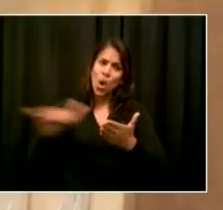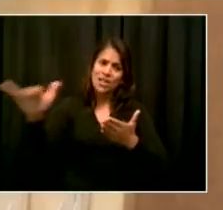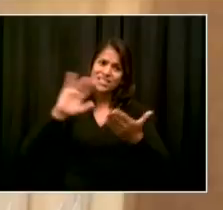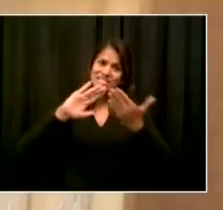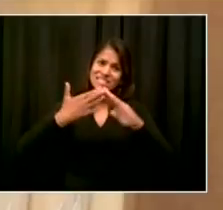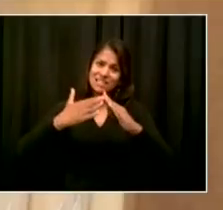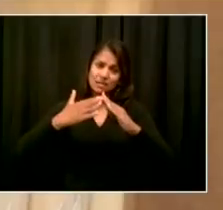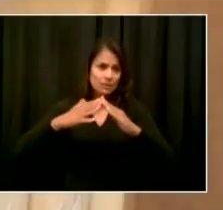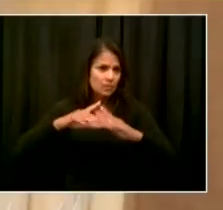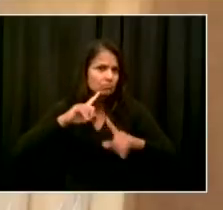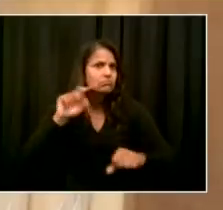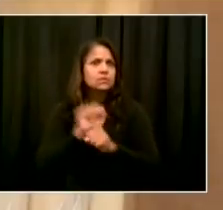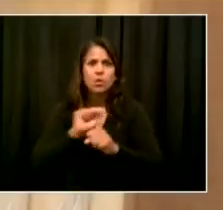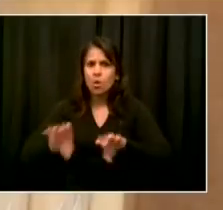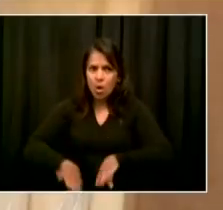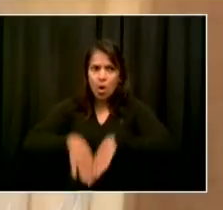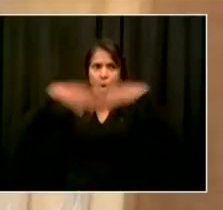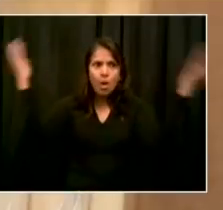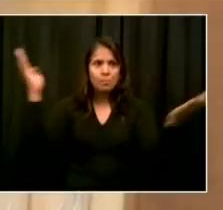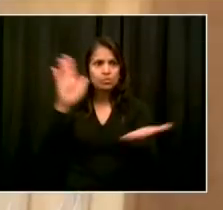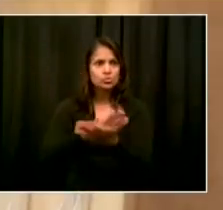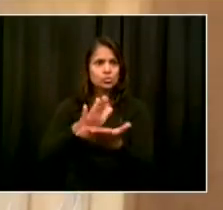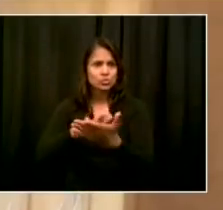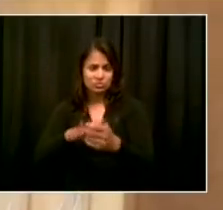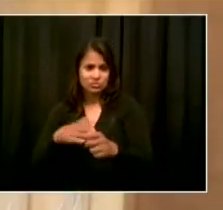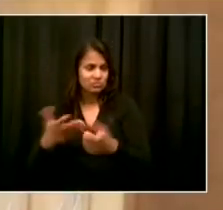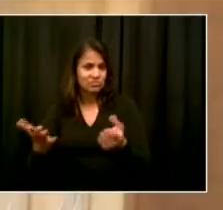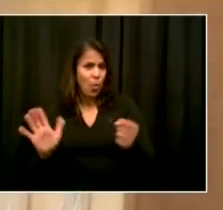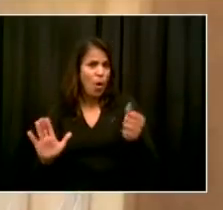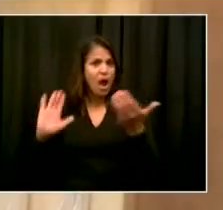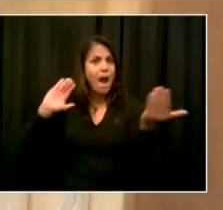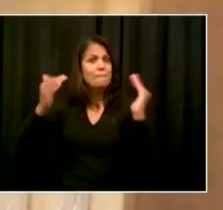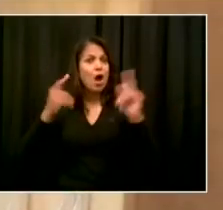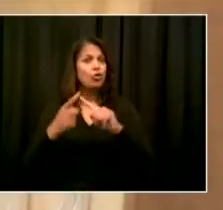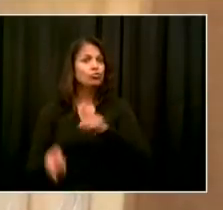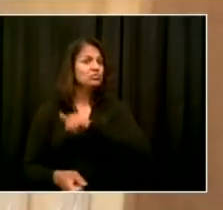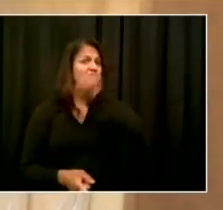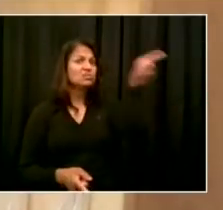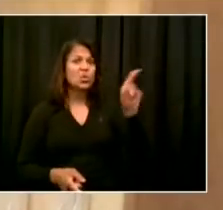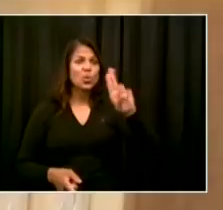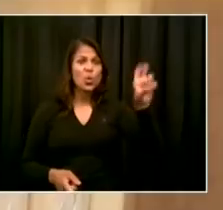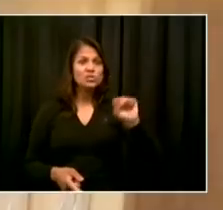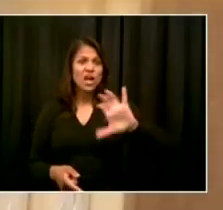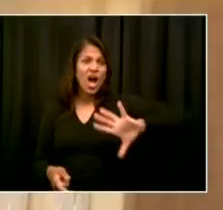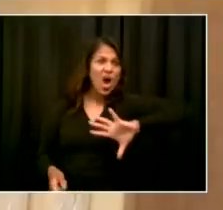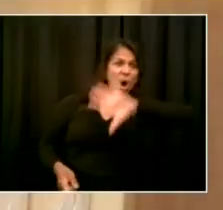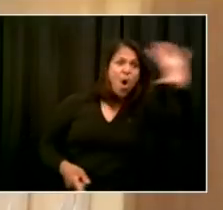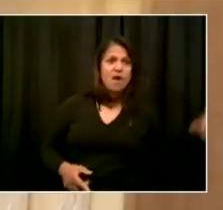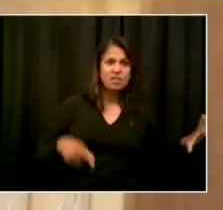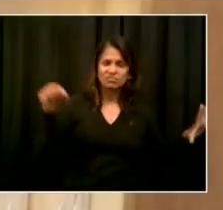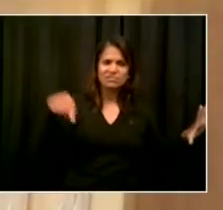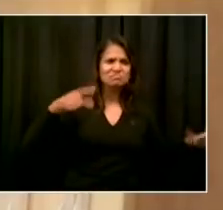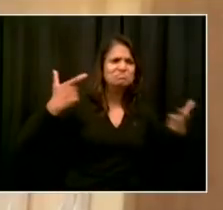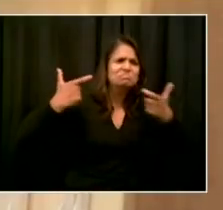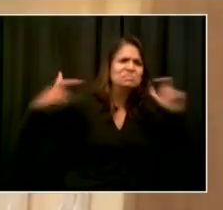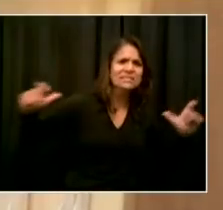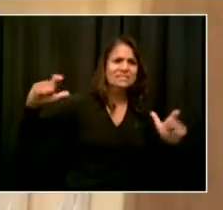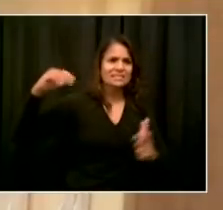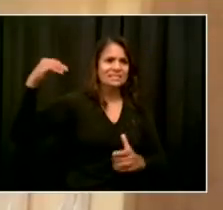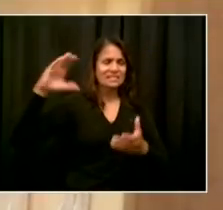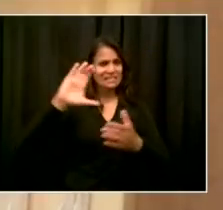that we can't be all things to all people. And I think there's a healthy dose of just realism that needs to be